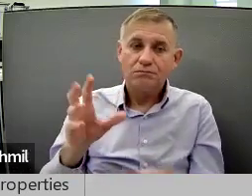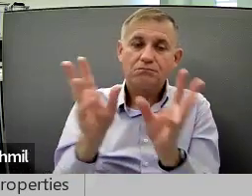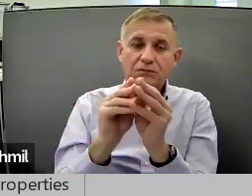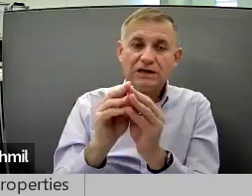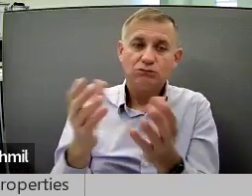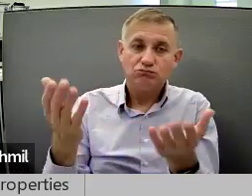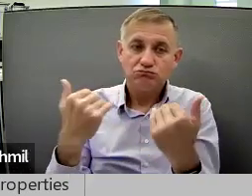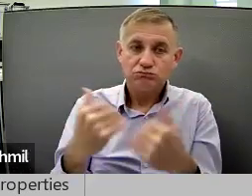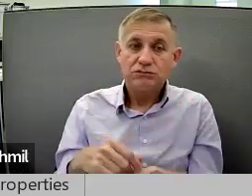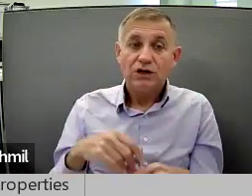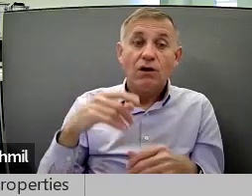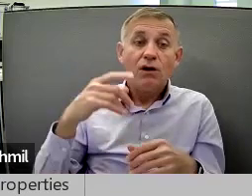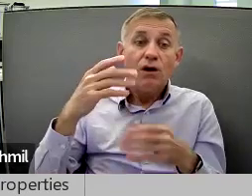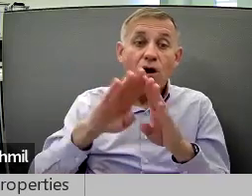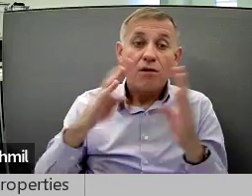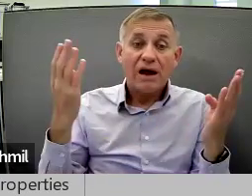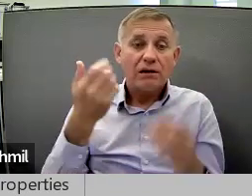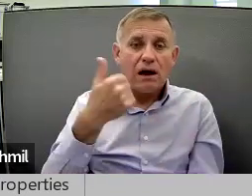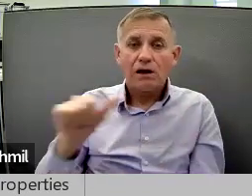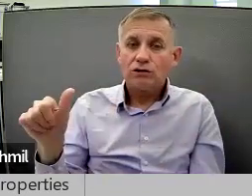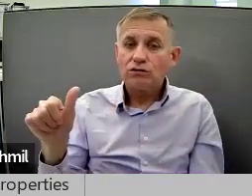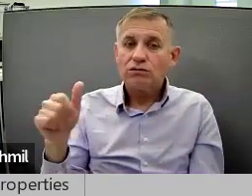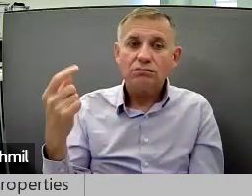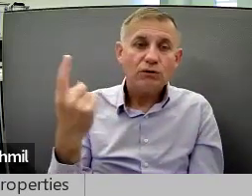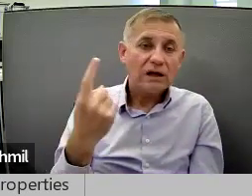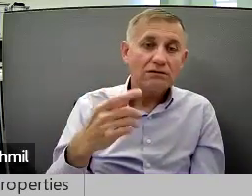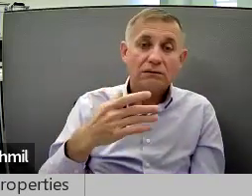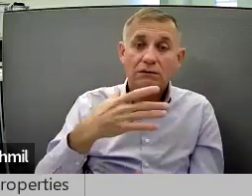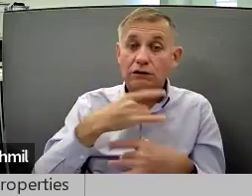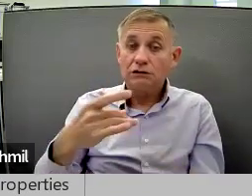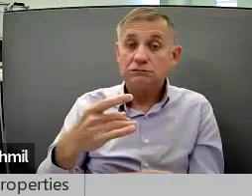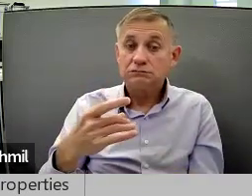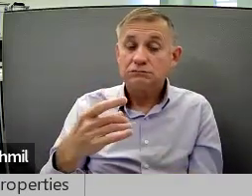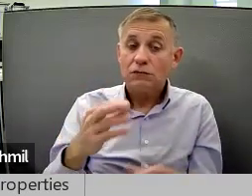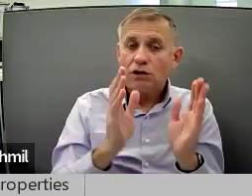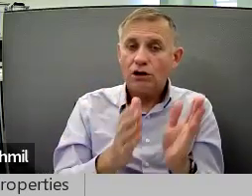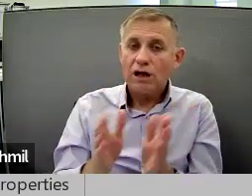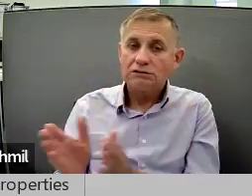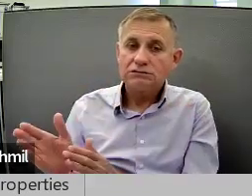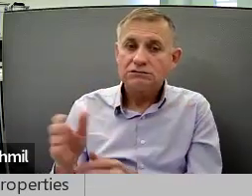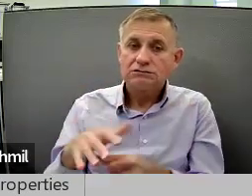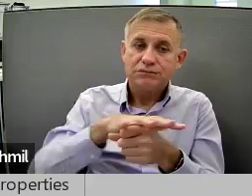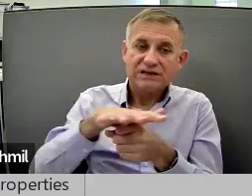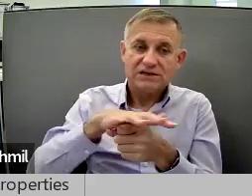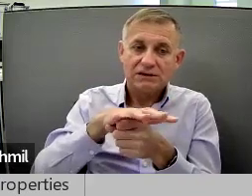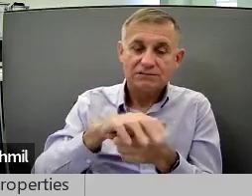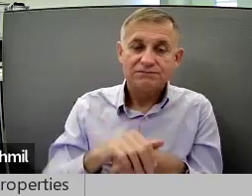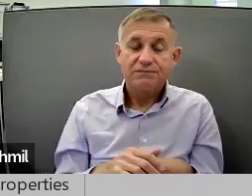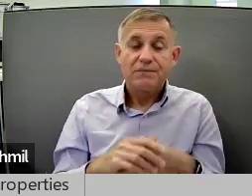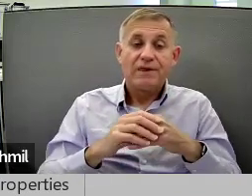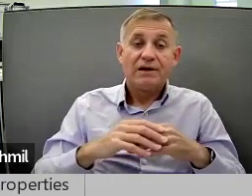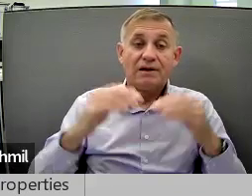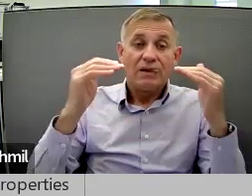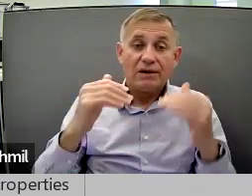in this Zoom meeting. Open to anyone interested in organizing their space.